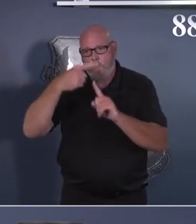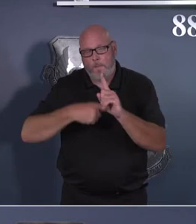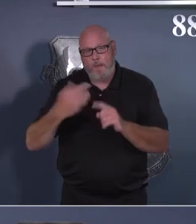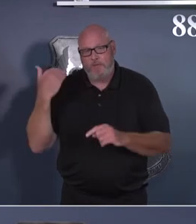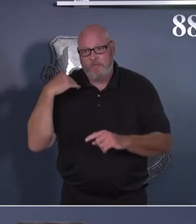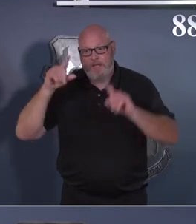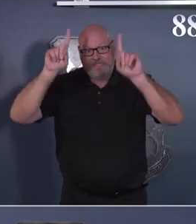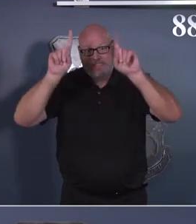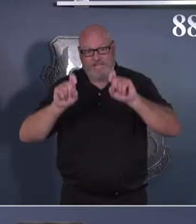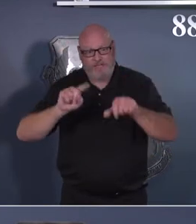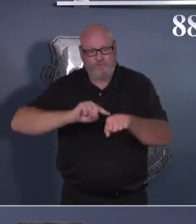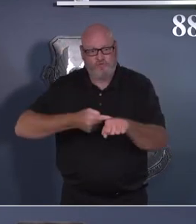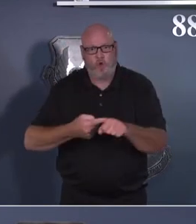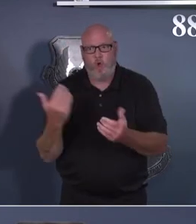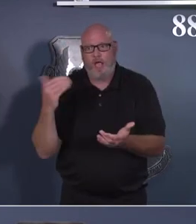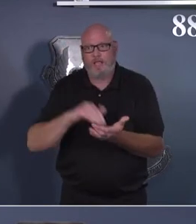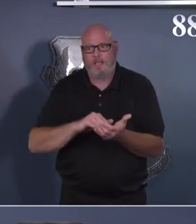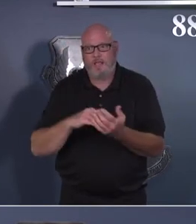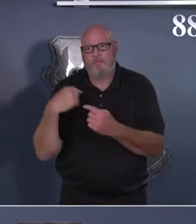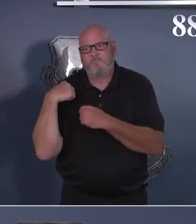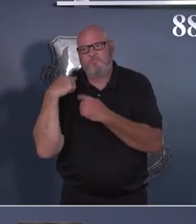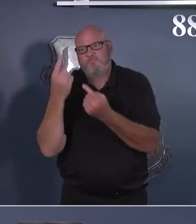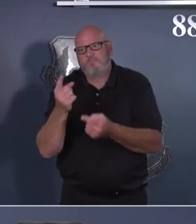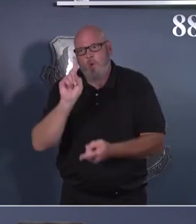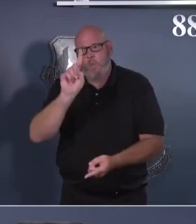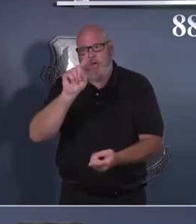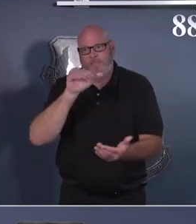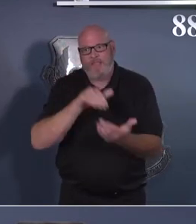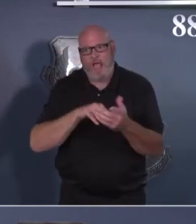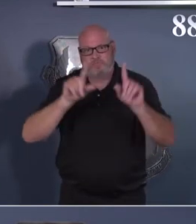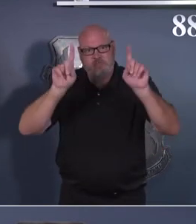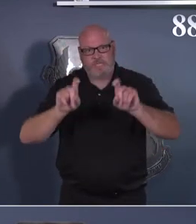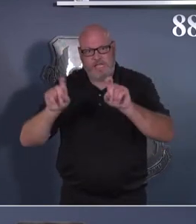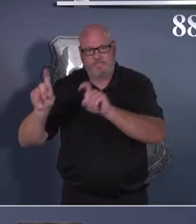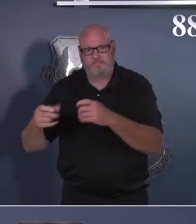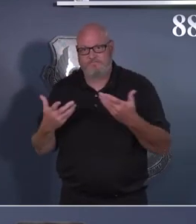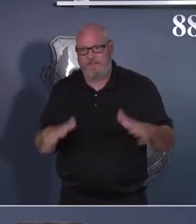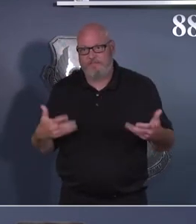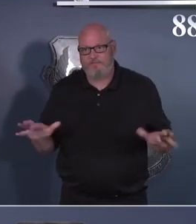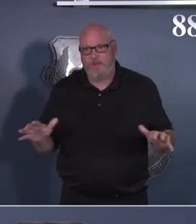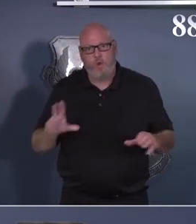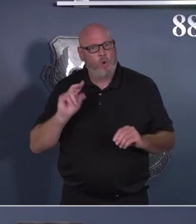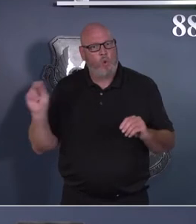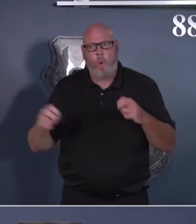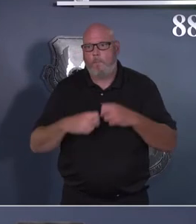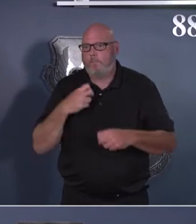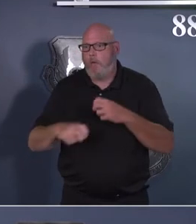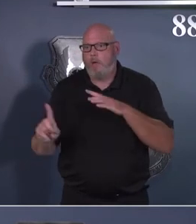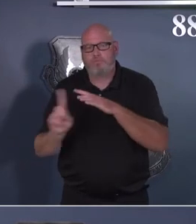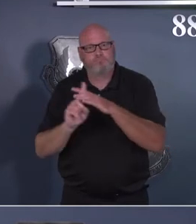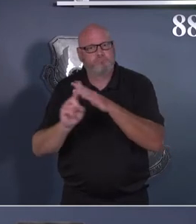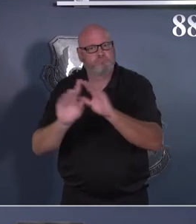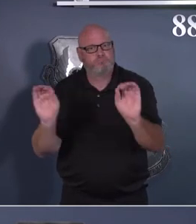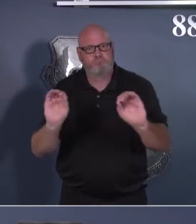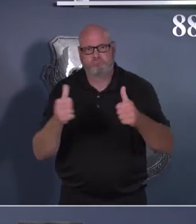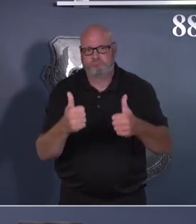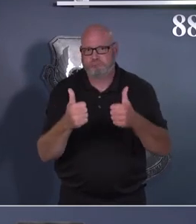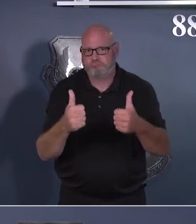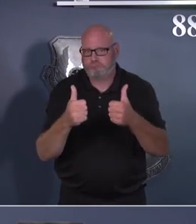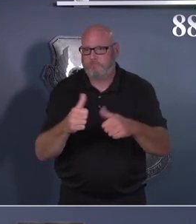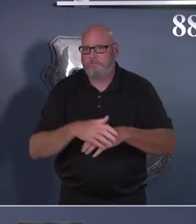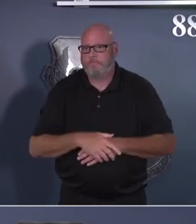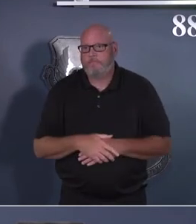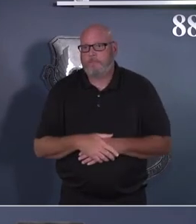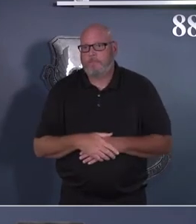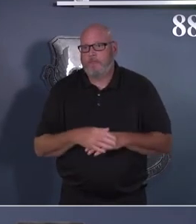without incident. So we believe that this process is going well. Talking about physical fitness, we are monitoring